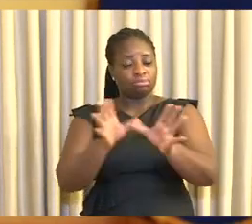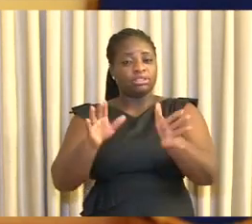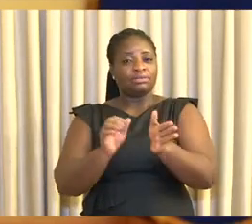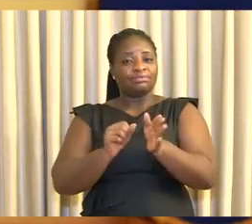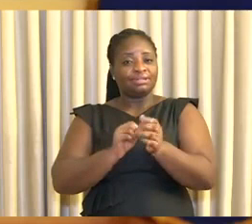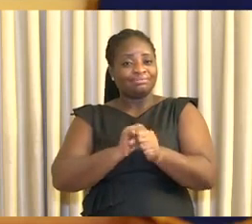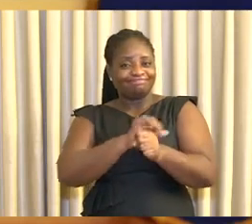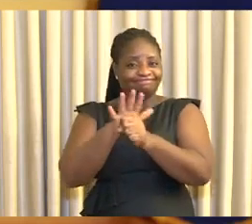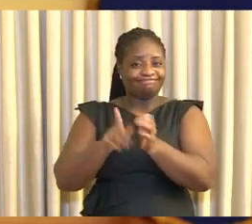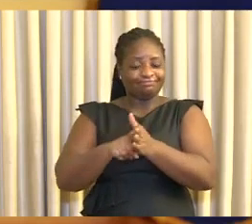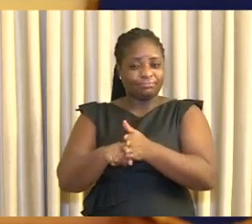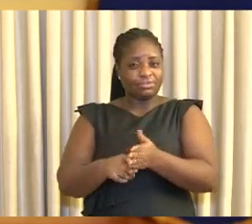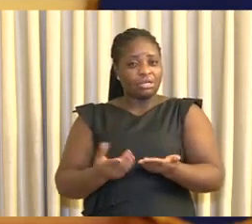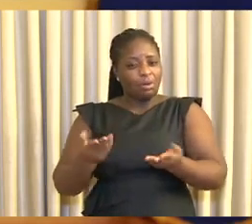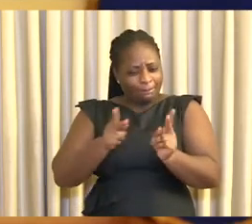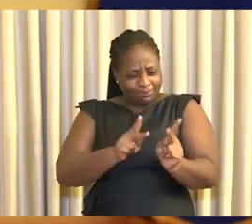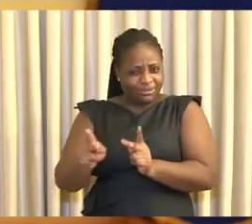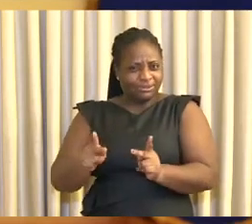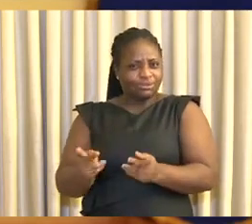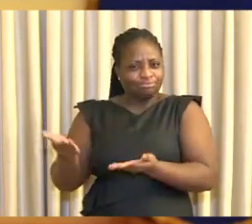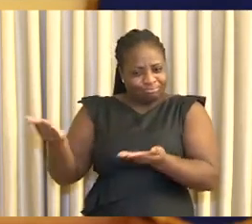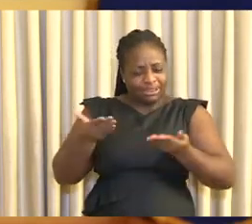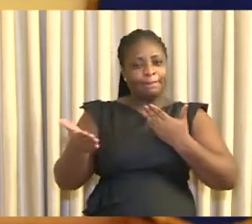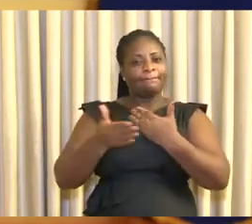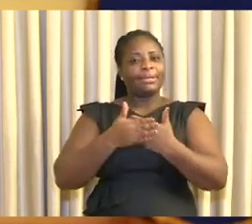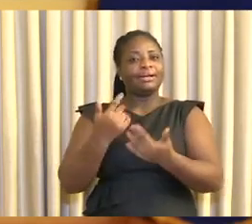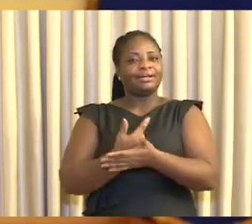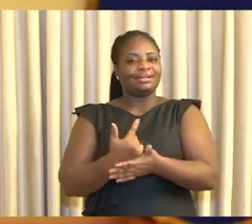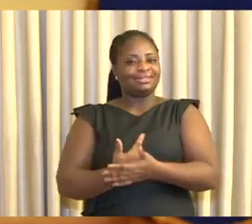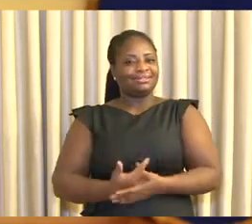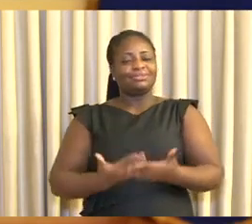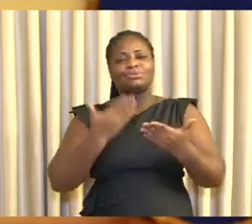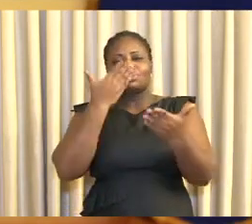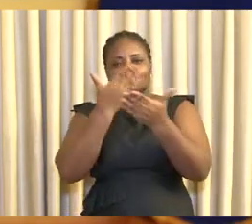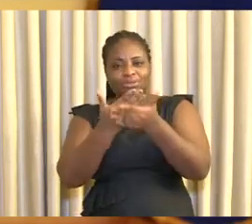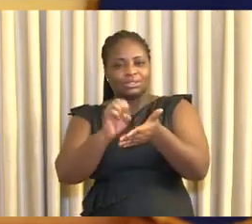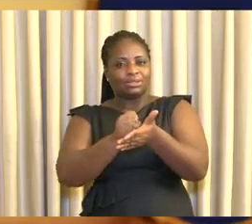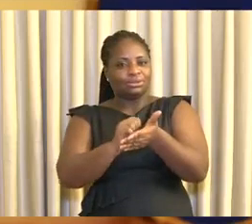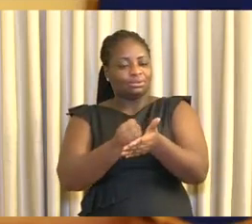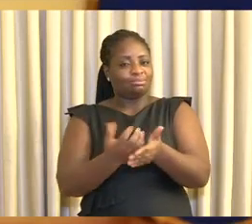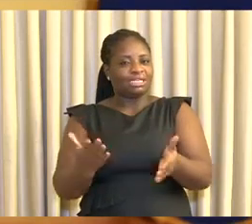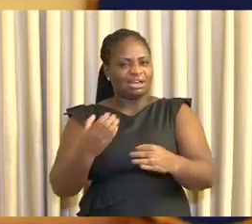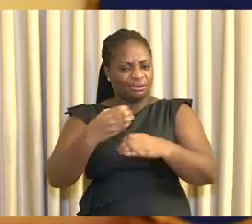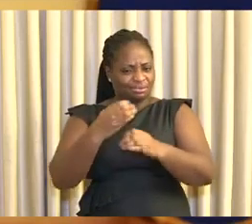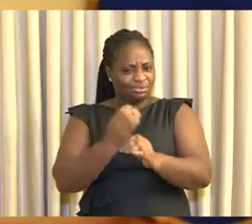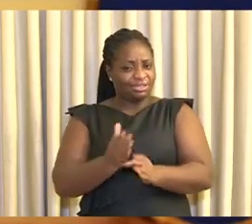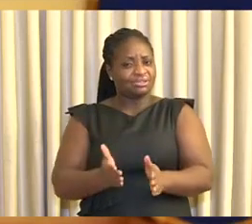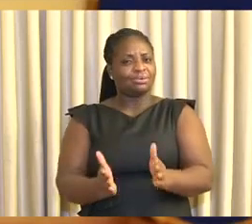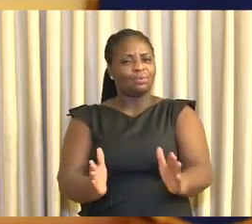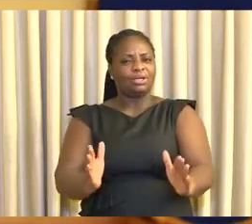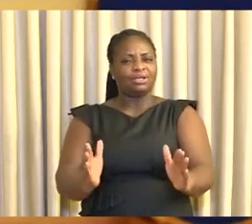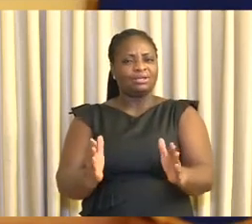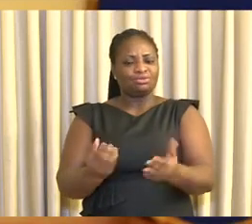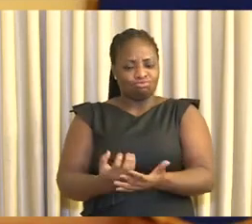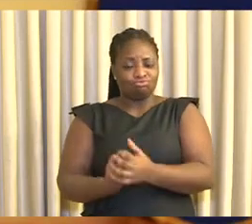path towards growth and transformation. The recent one billion United States dollar rapid credit facility,